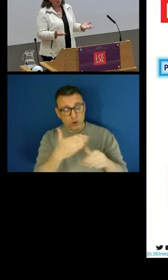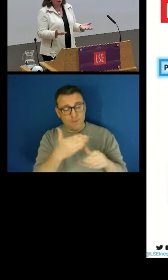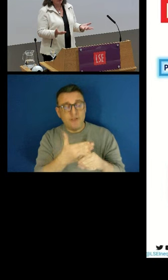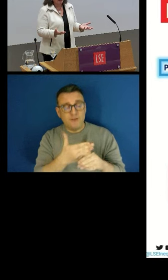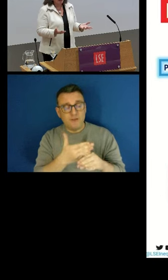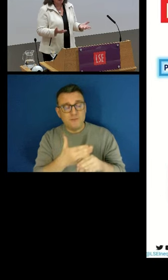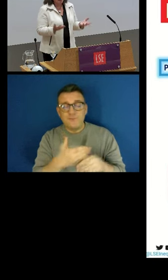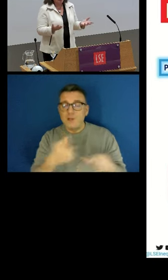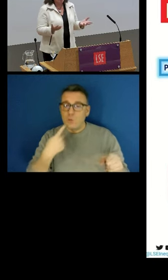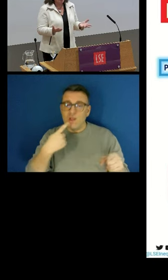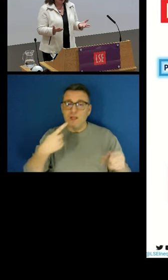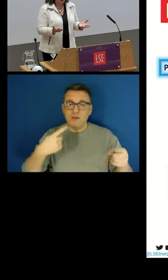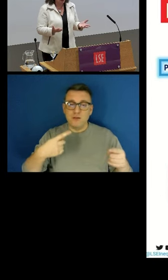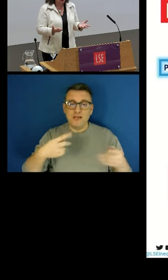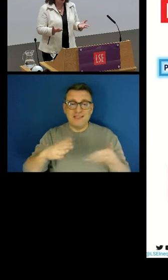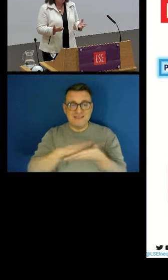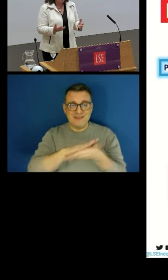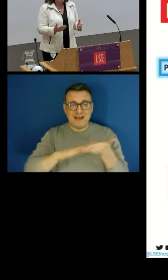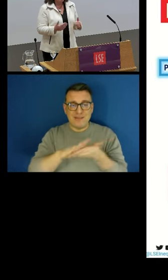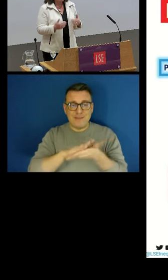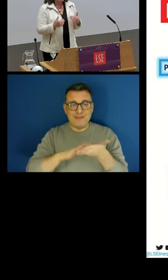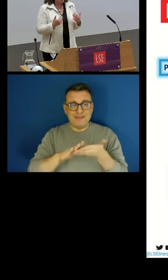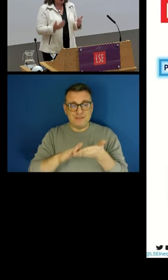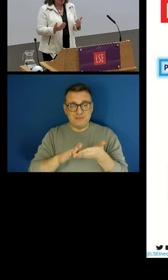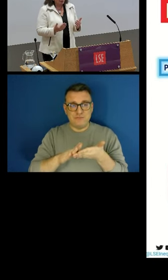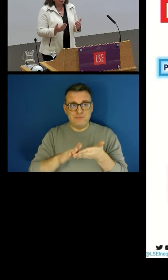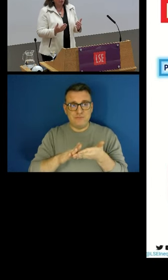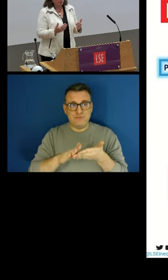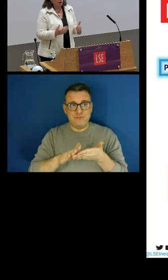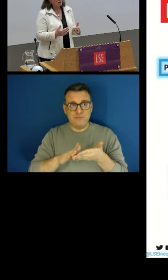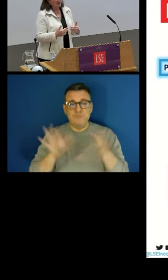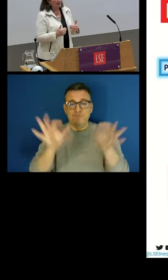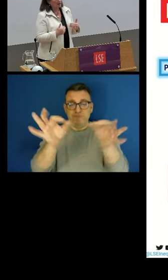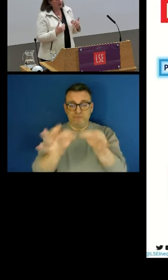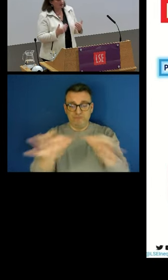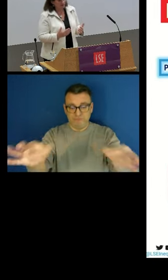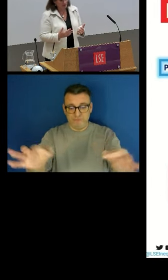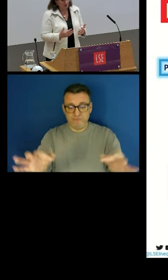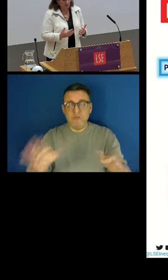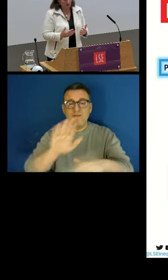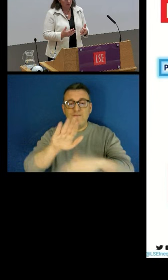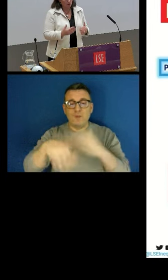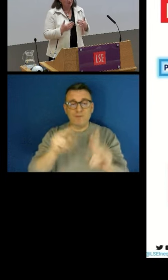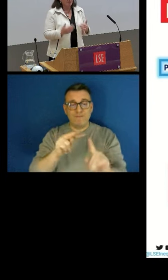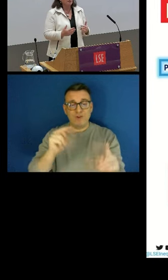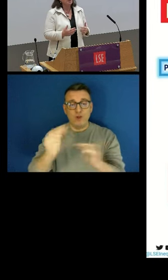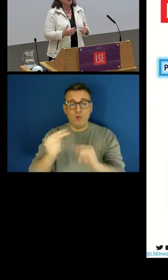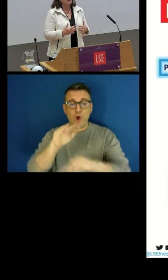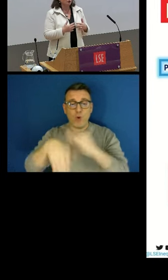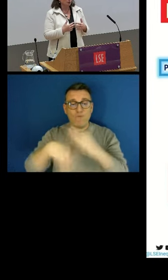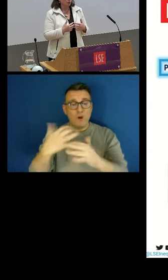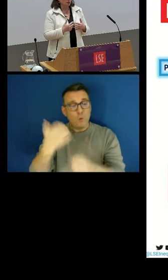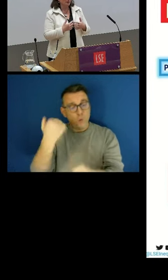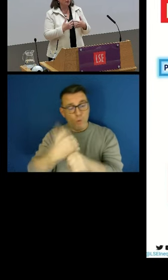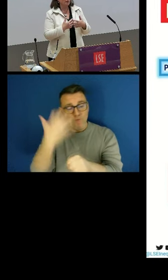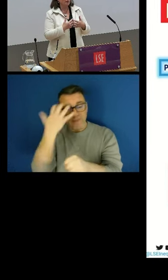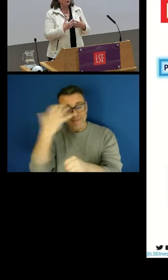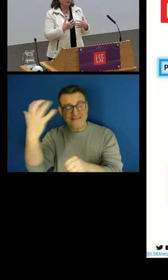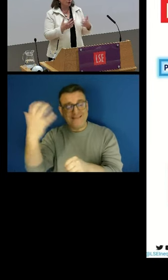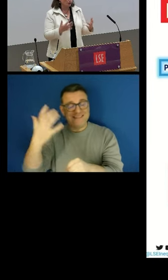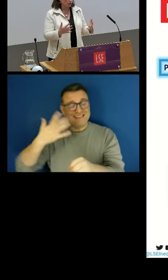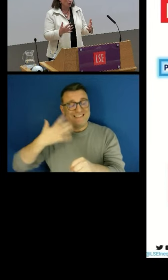these cutoff lines ex ante from the perspective of what a government would need to